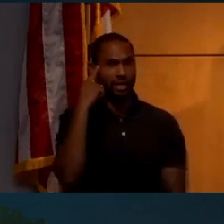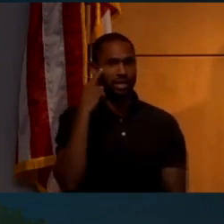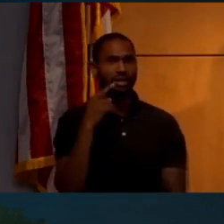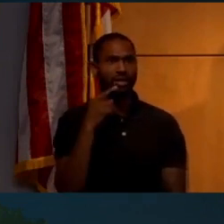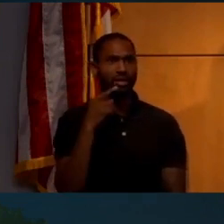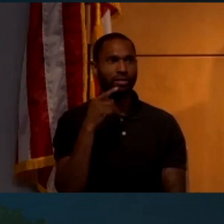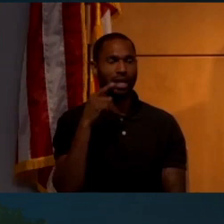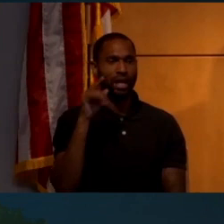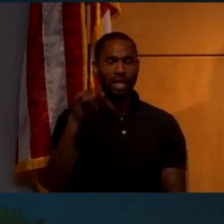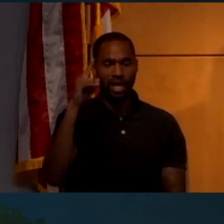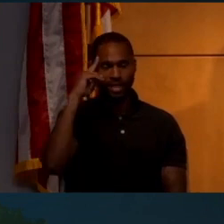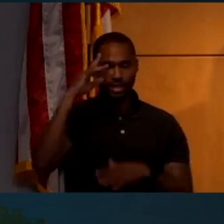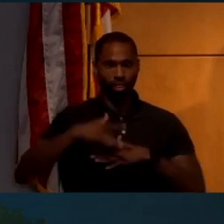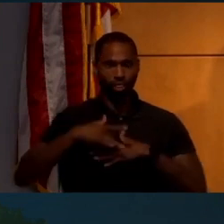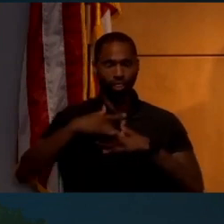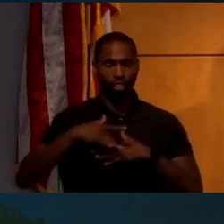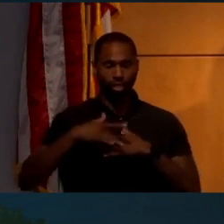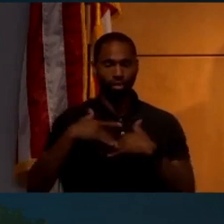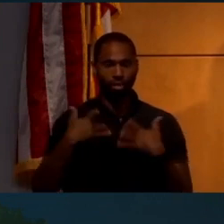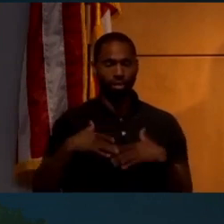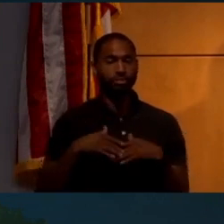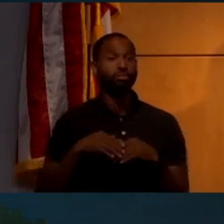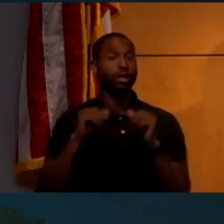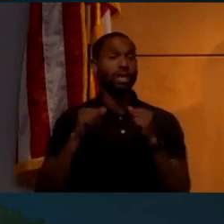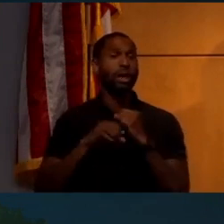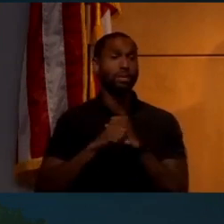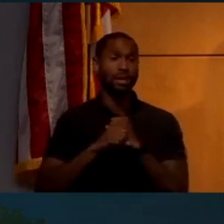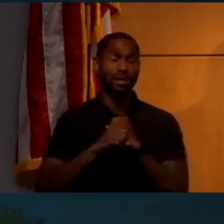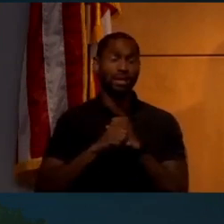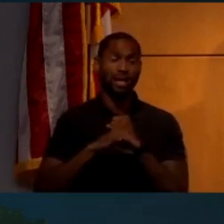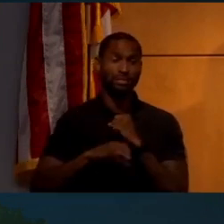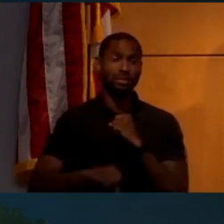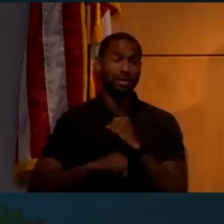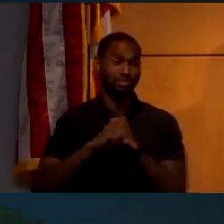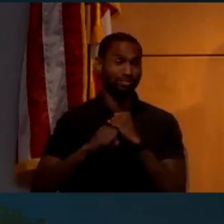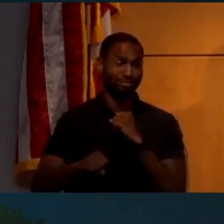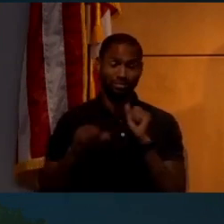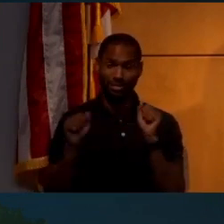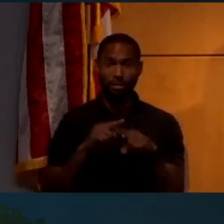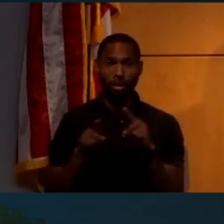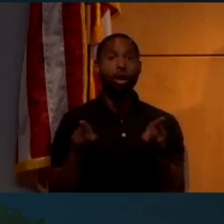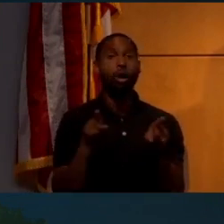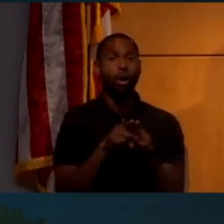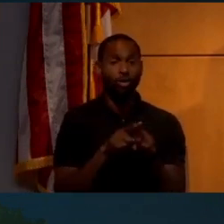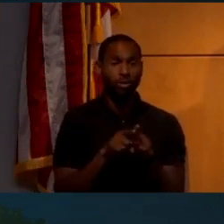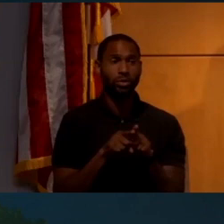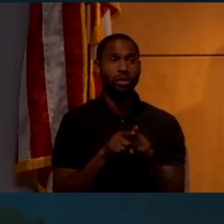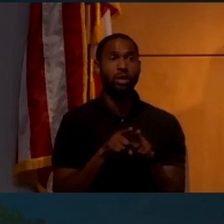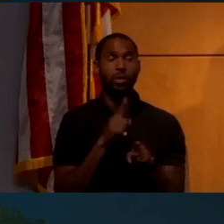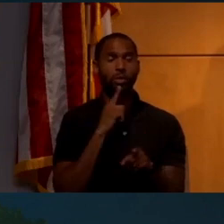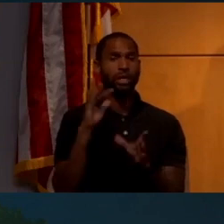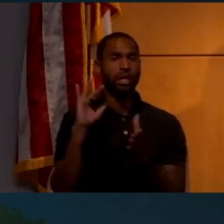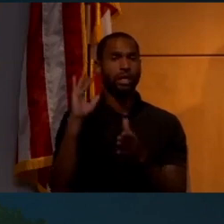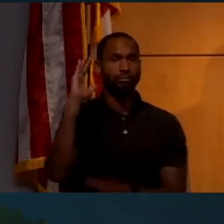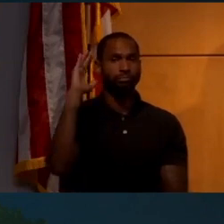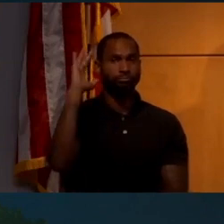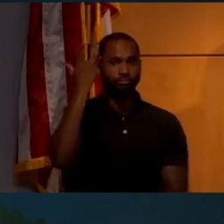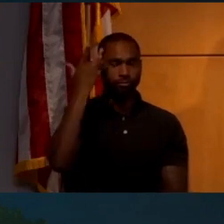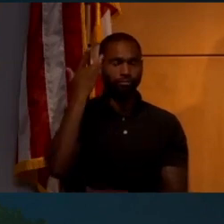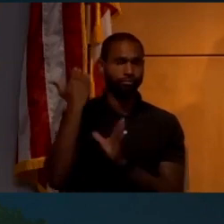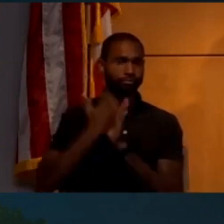kind of thing can go on. It's really, they can be exasperating, but they can also be very, very irritating and angry.